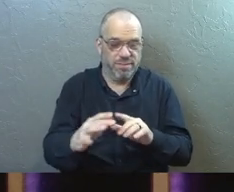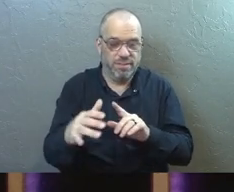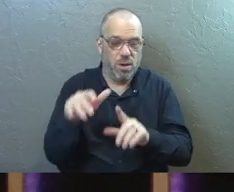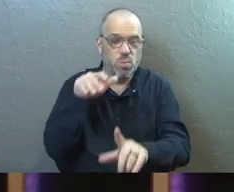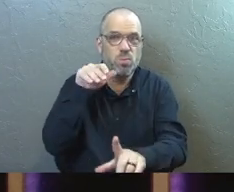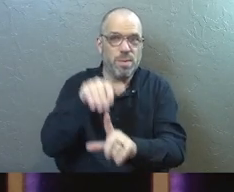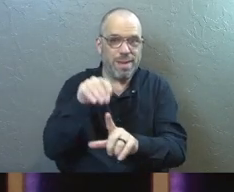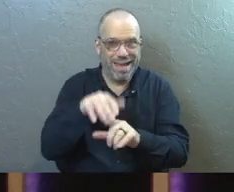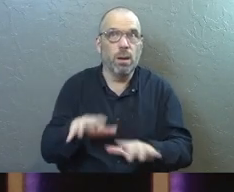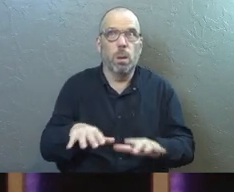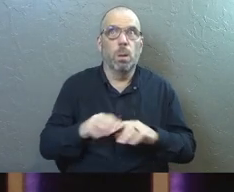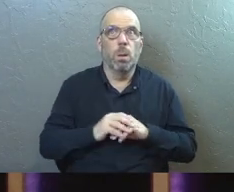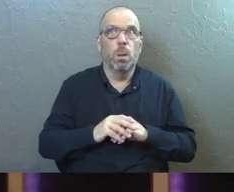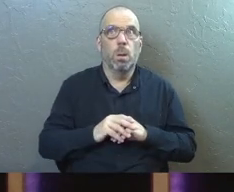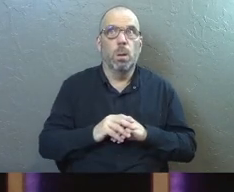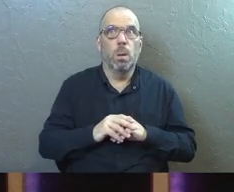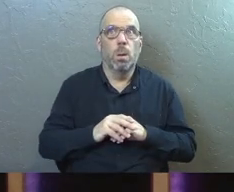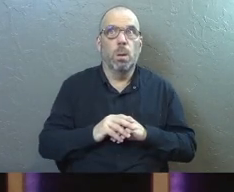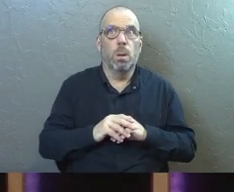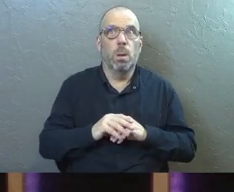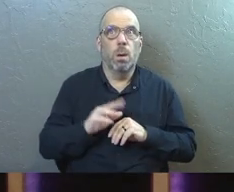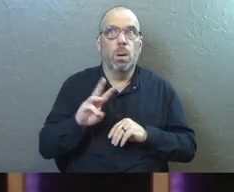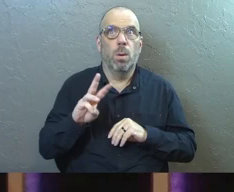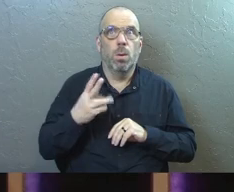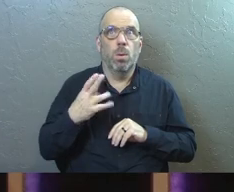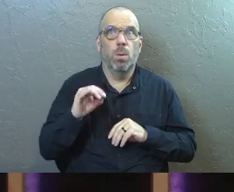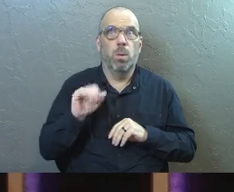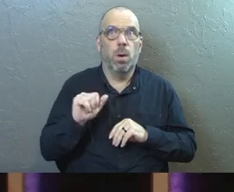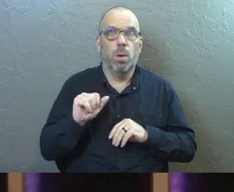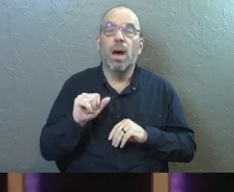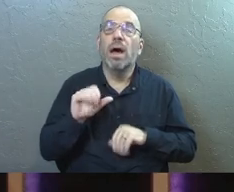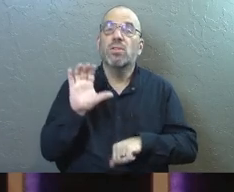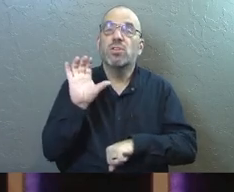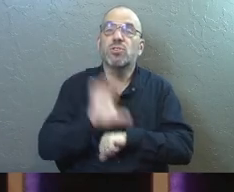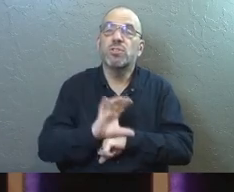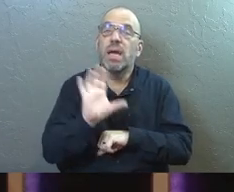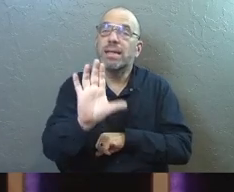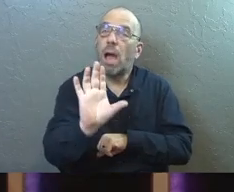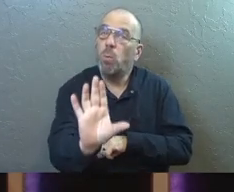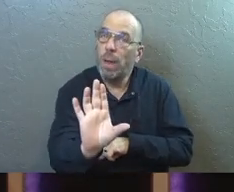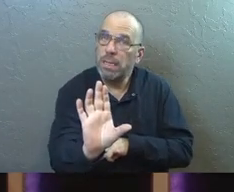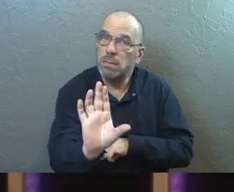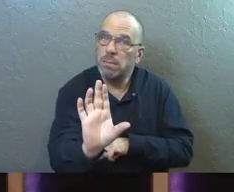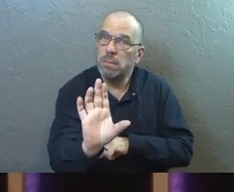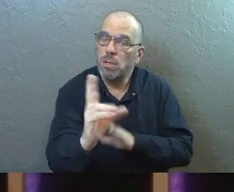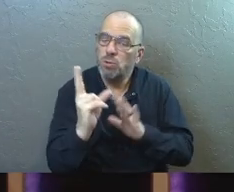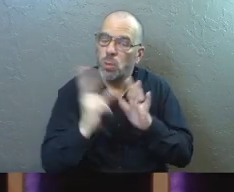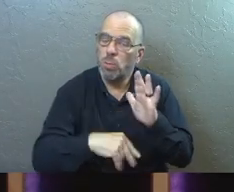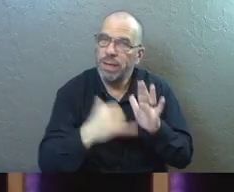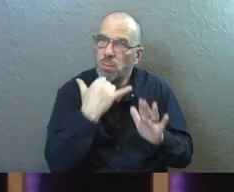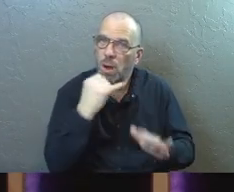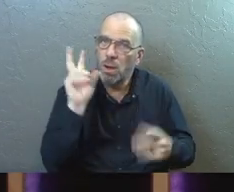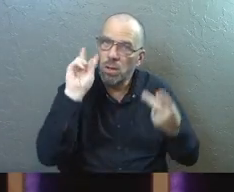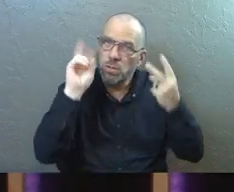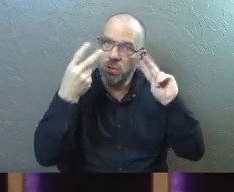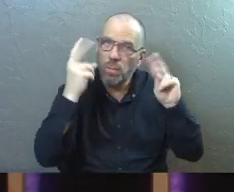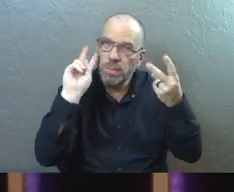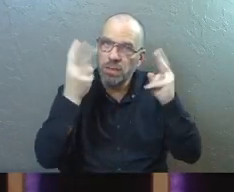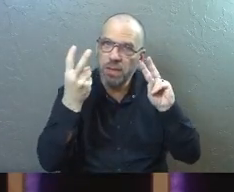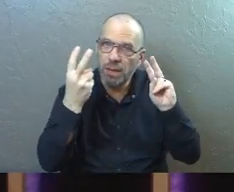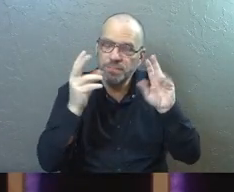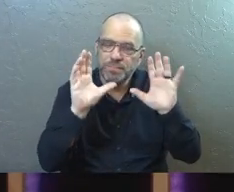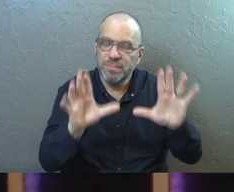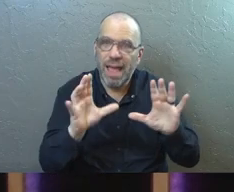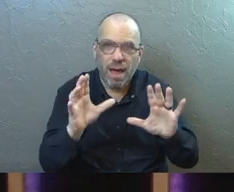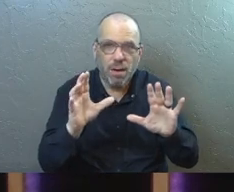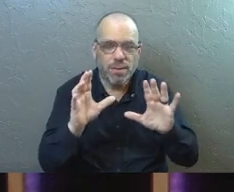Whoa. Moments like this remind the church. Now be careful how you read this passage without meaning